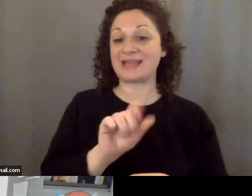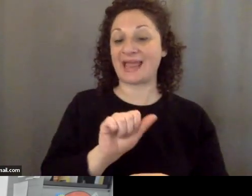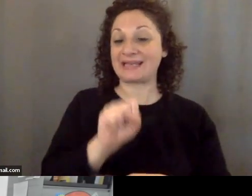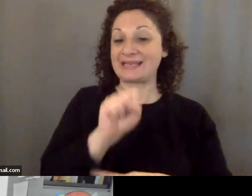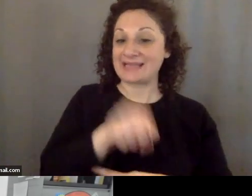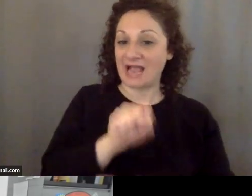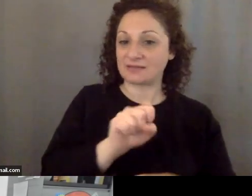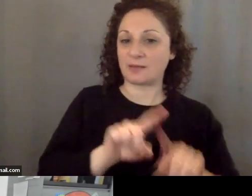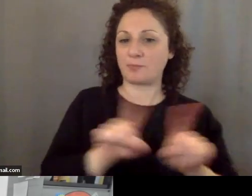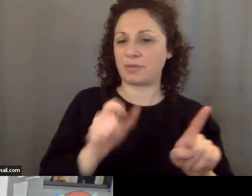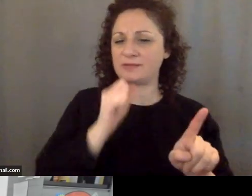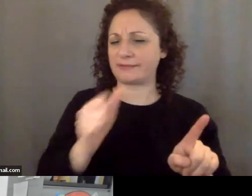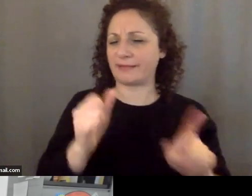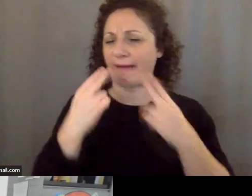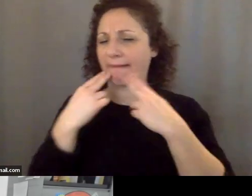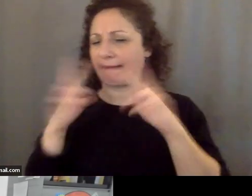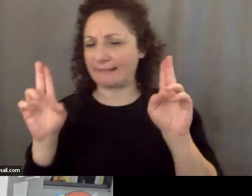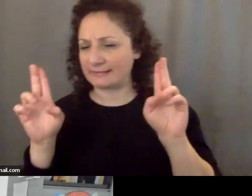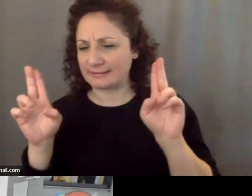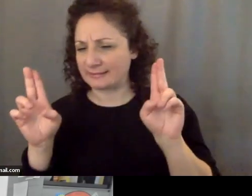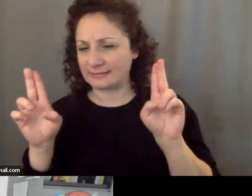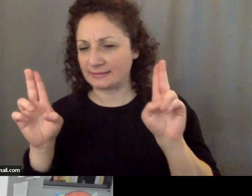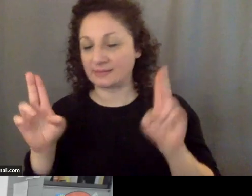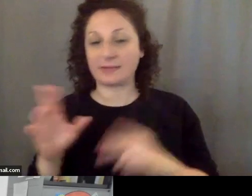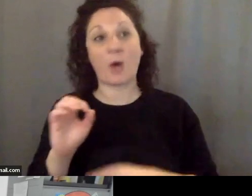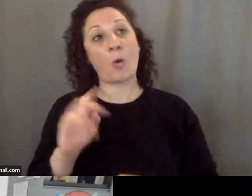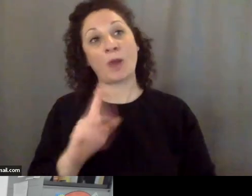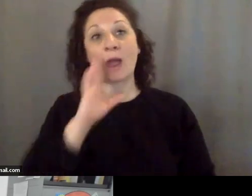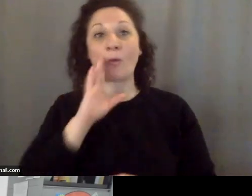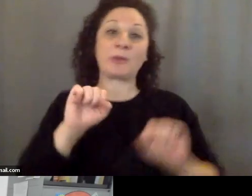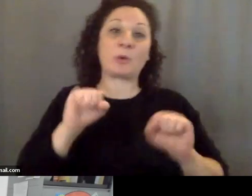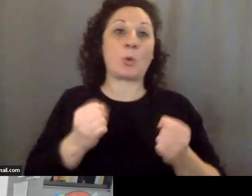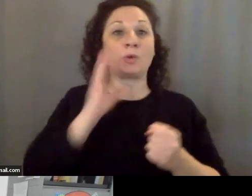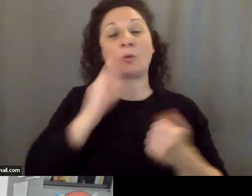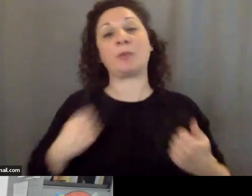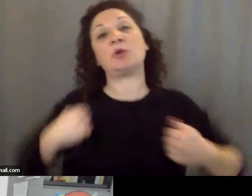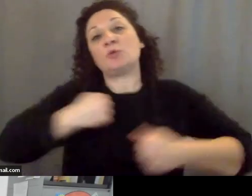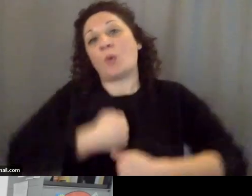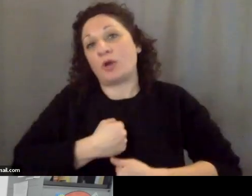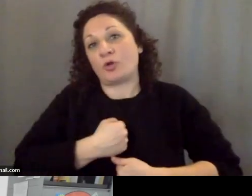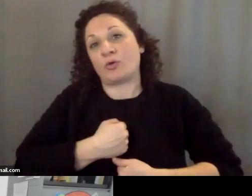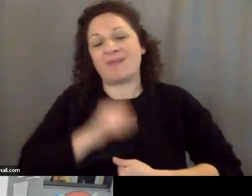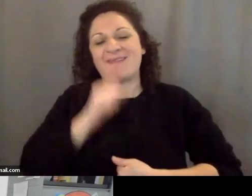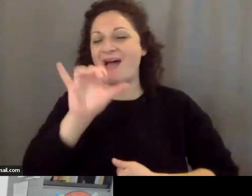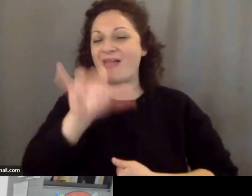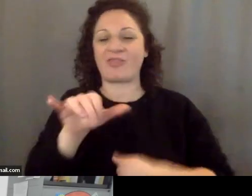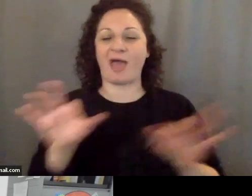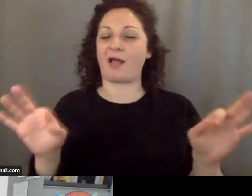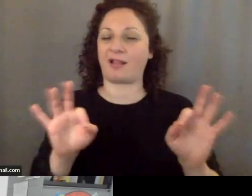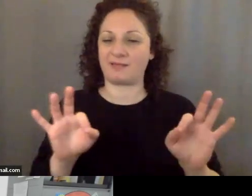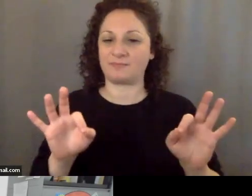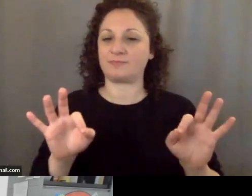it's not like okay it's going to be colder so I'll put on a sweater sort of thing so